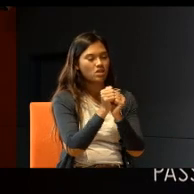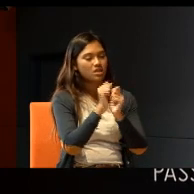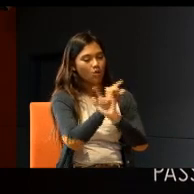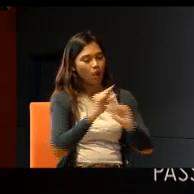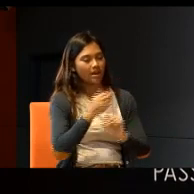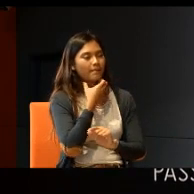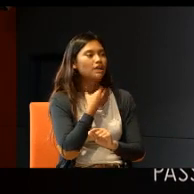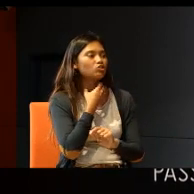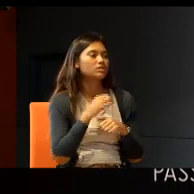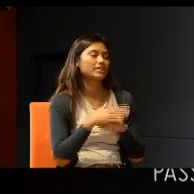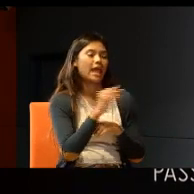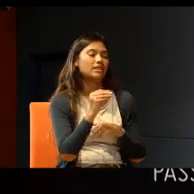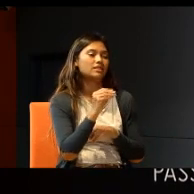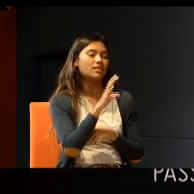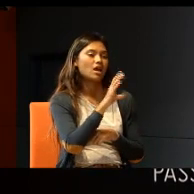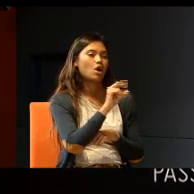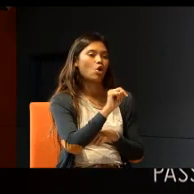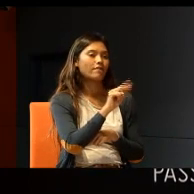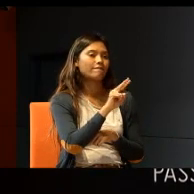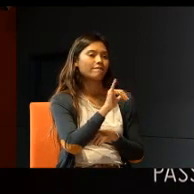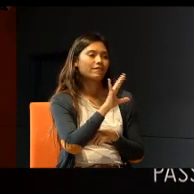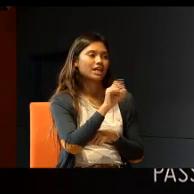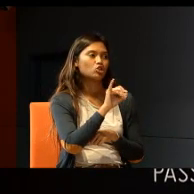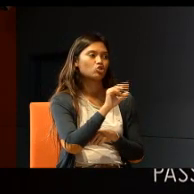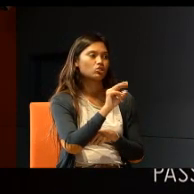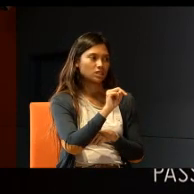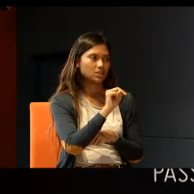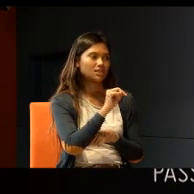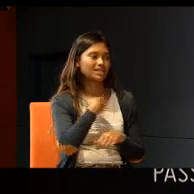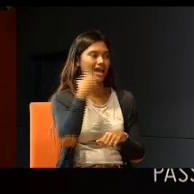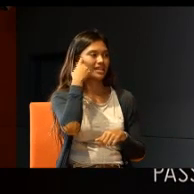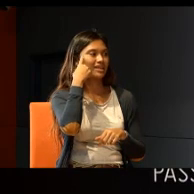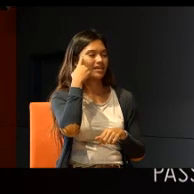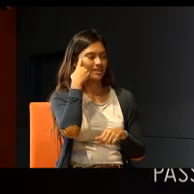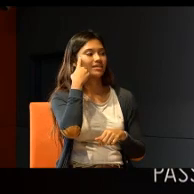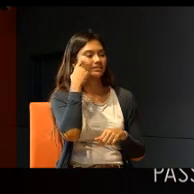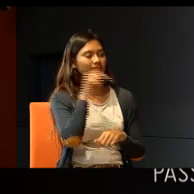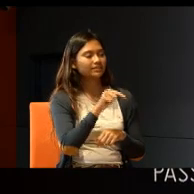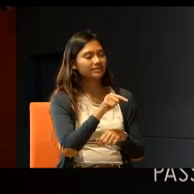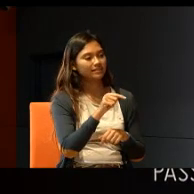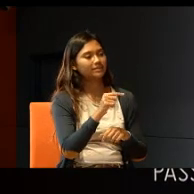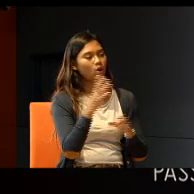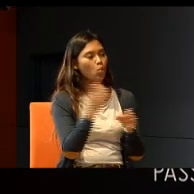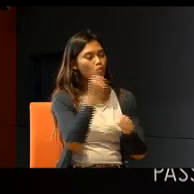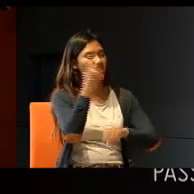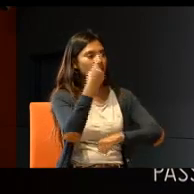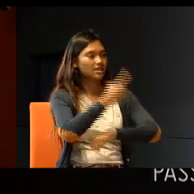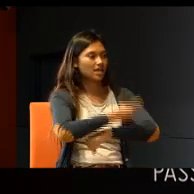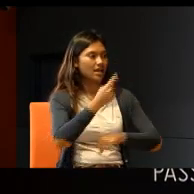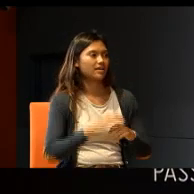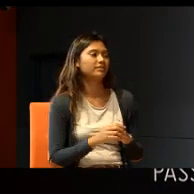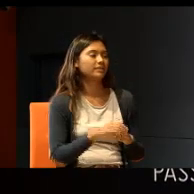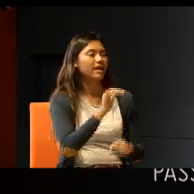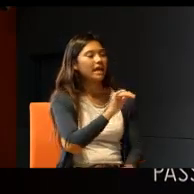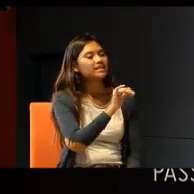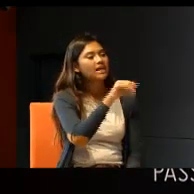passion and conviction. And I think sometimes that wins the day. And it's a privilege